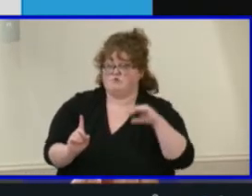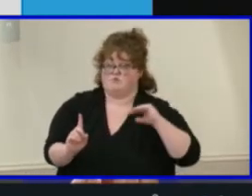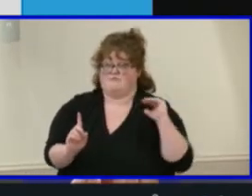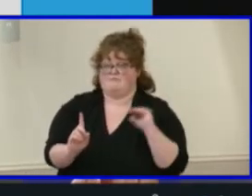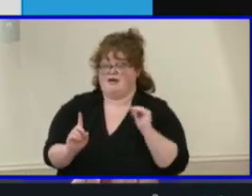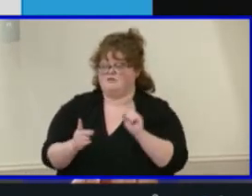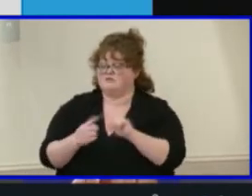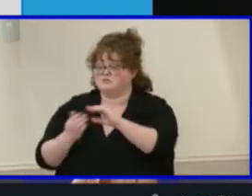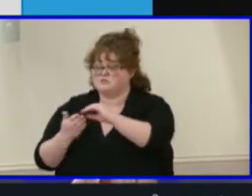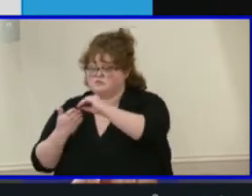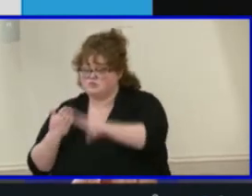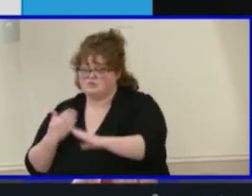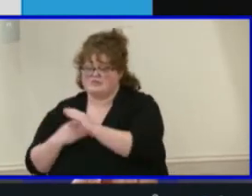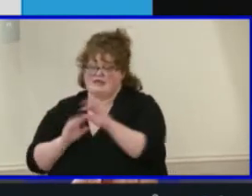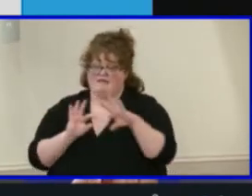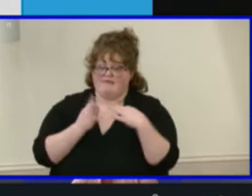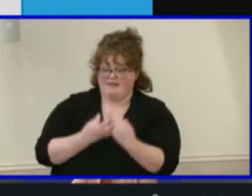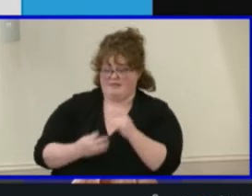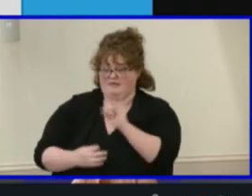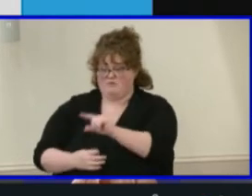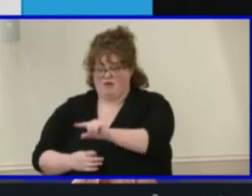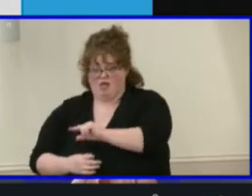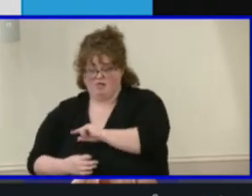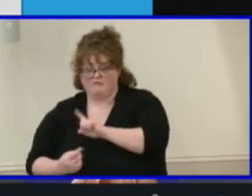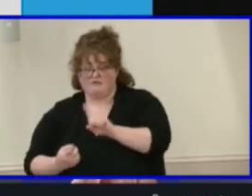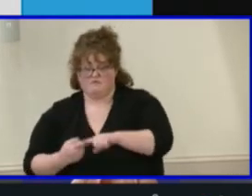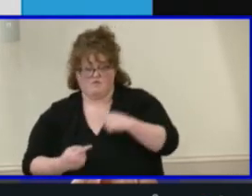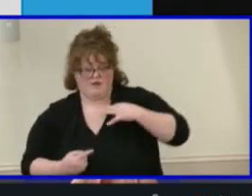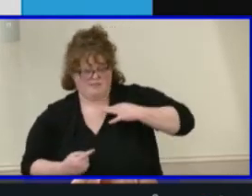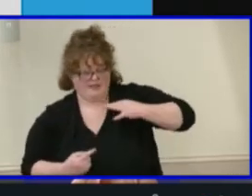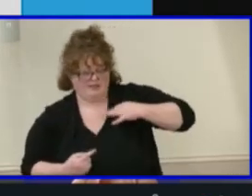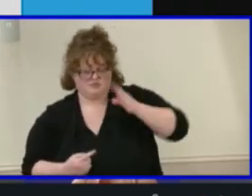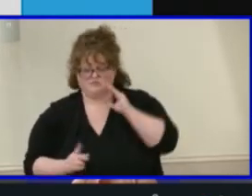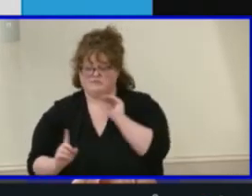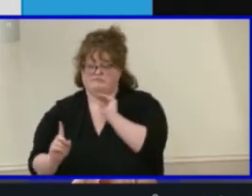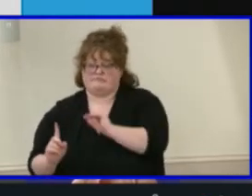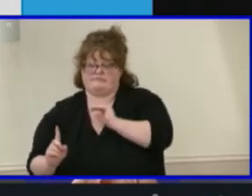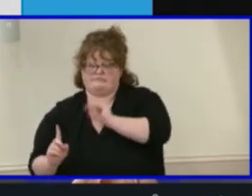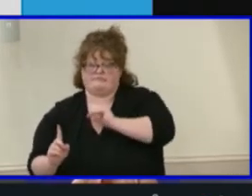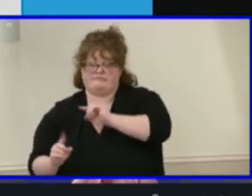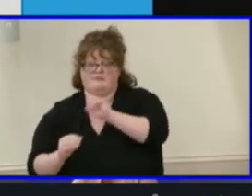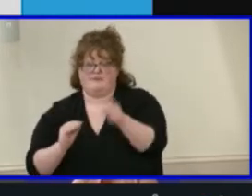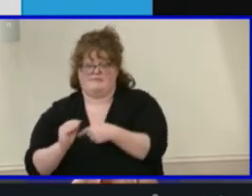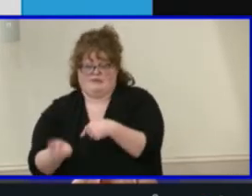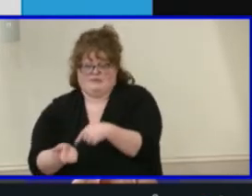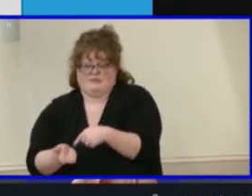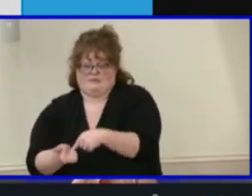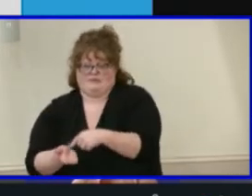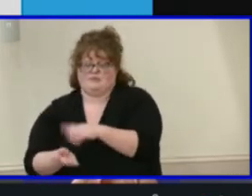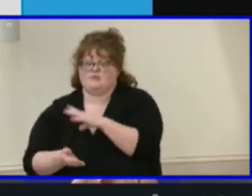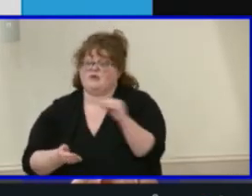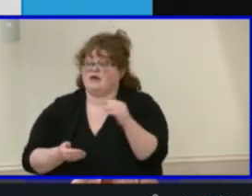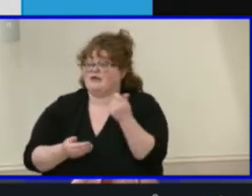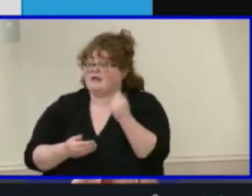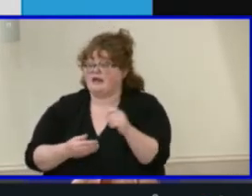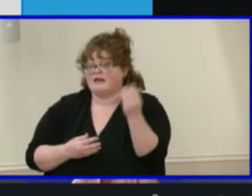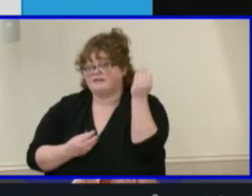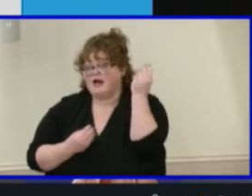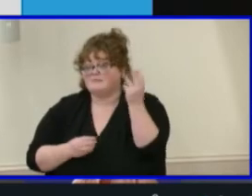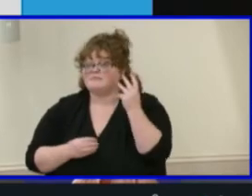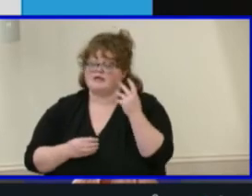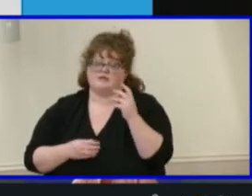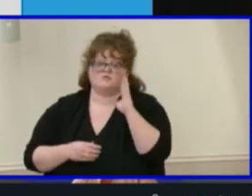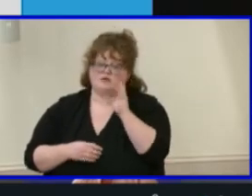their families of the students deadlines and continues to provide relevant documents and any updates along